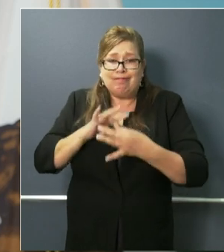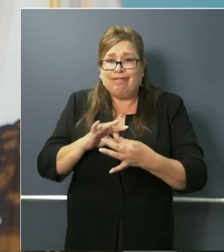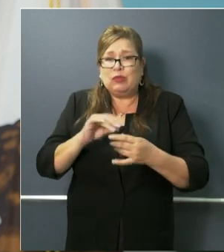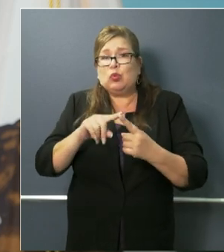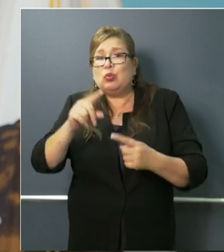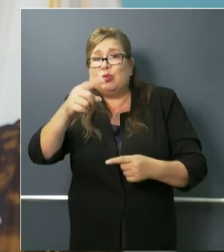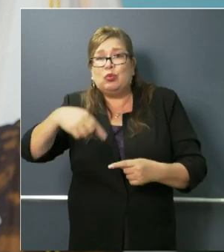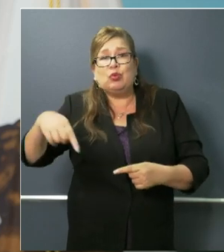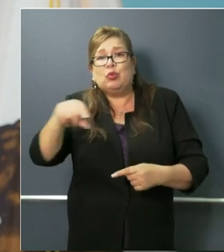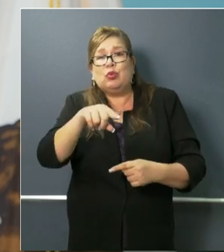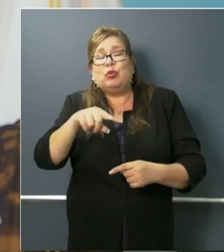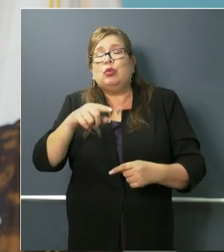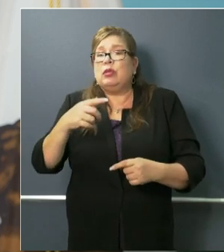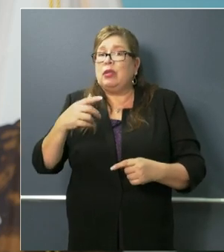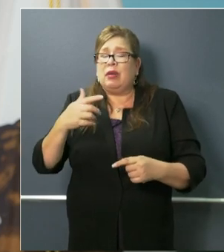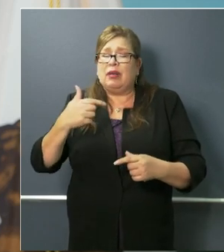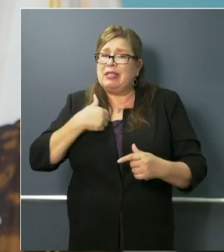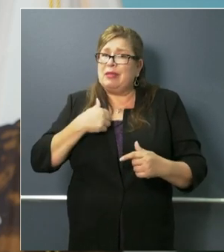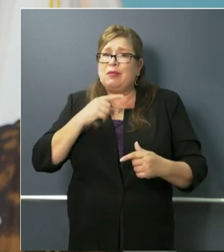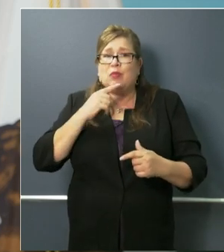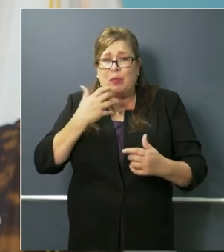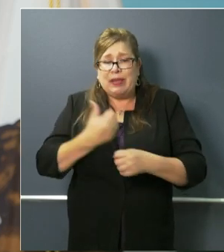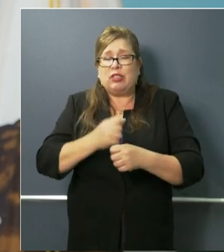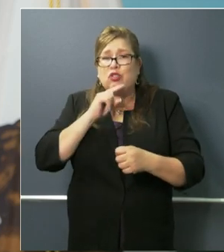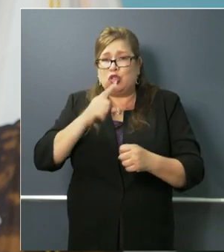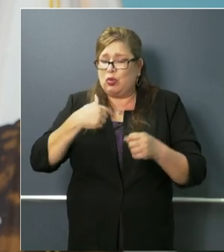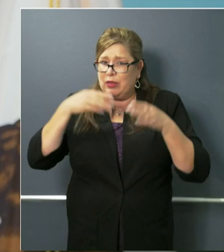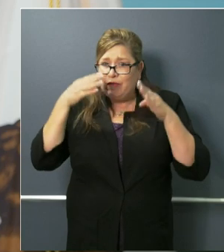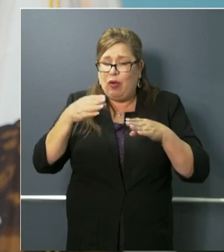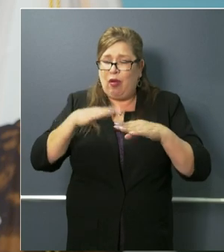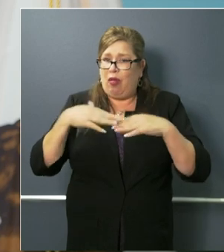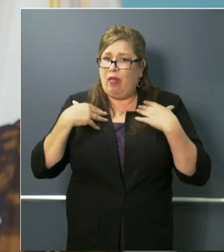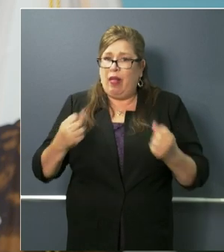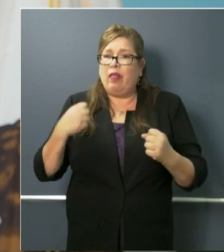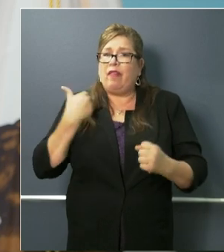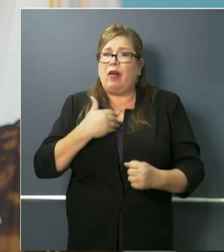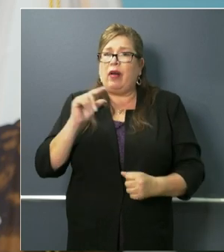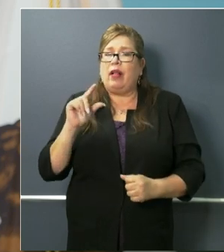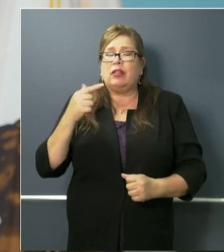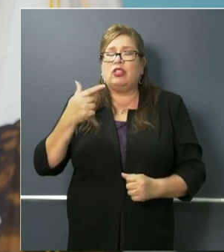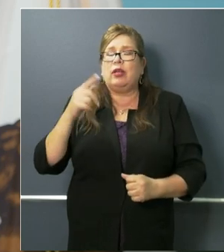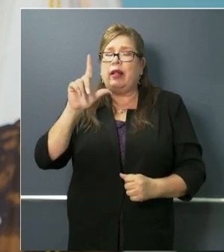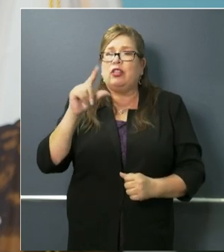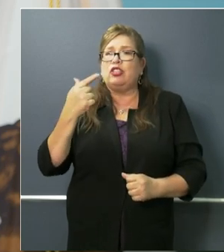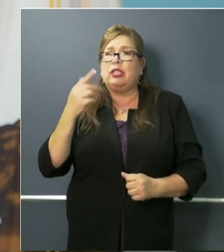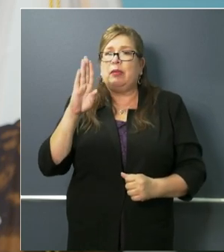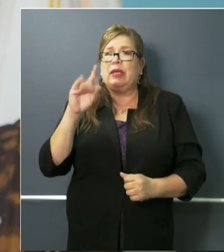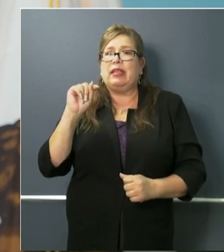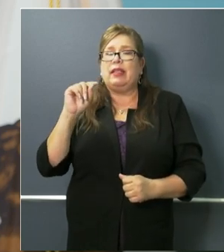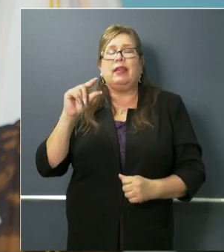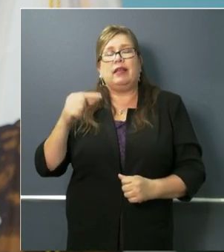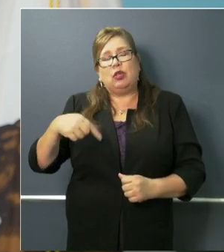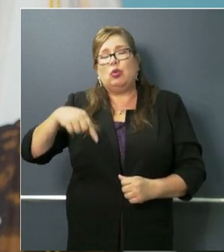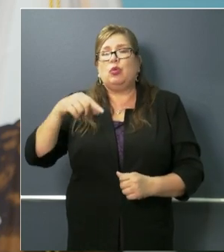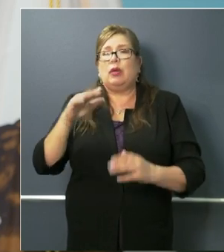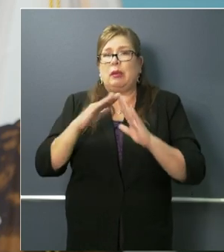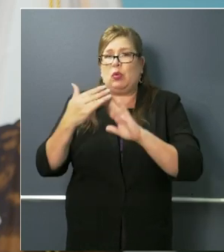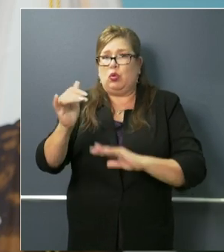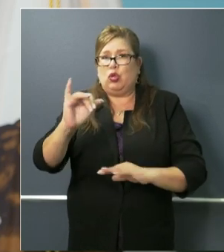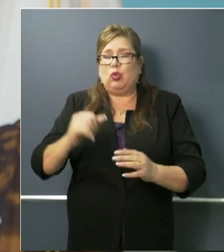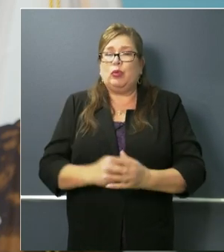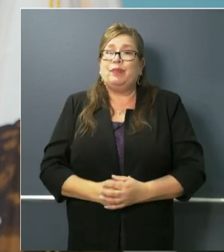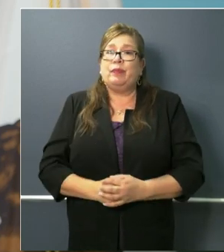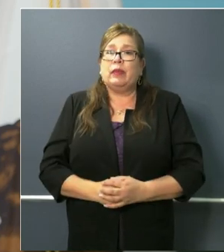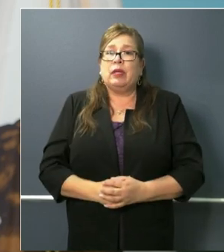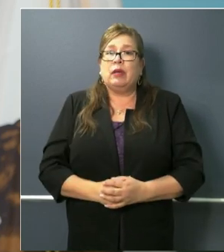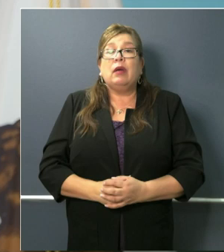and desires and aspirations and the health of our lgbtq community well with that i think that was the last question